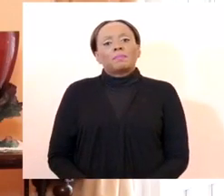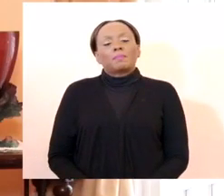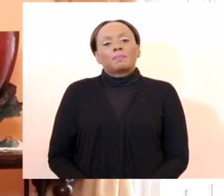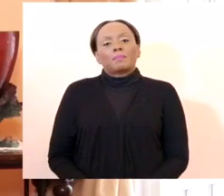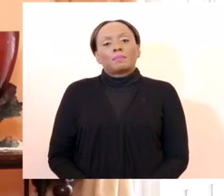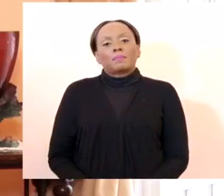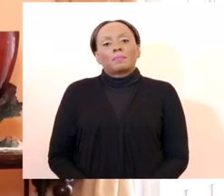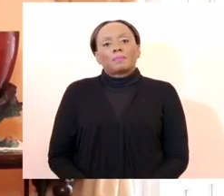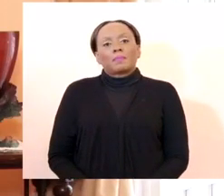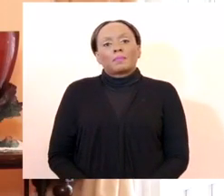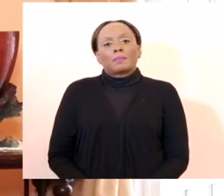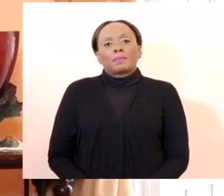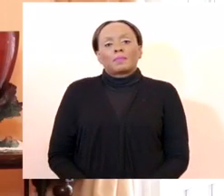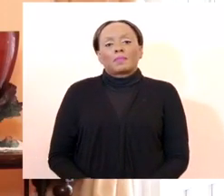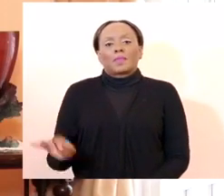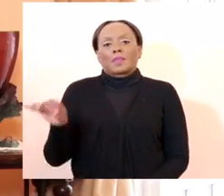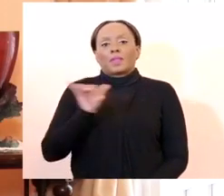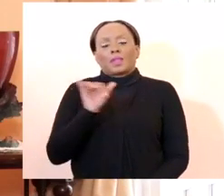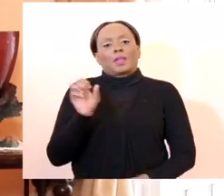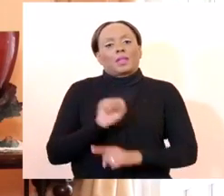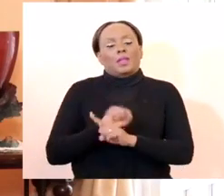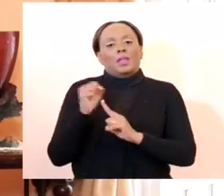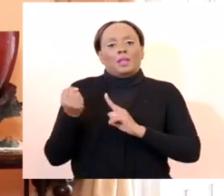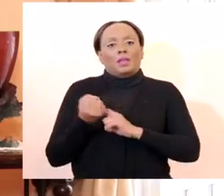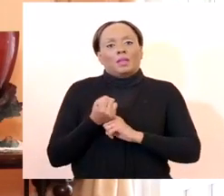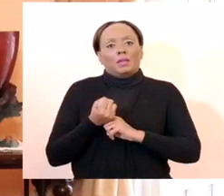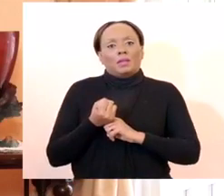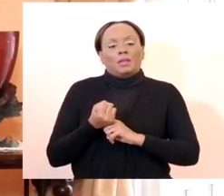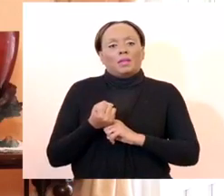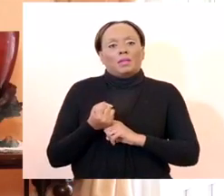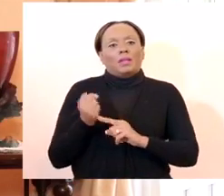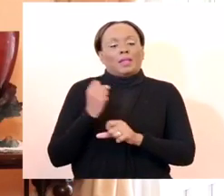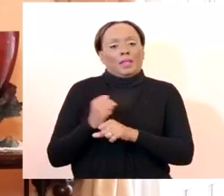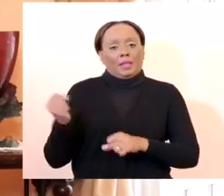more, we are going back to the situation where churches,